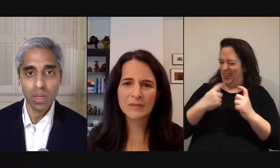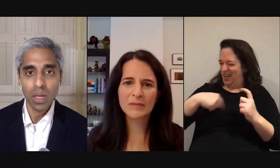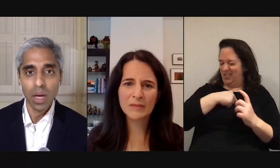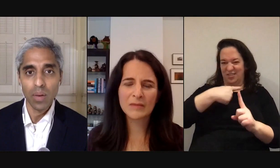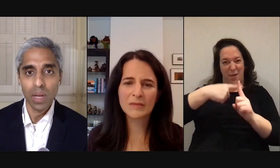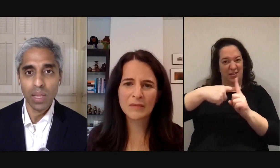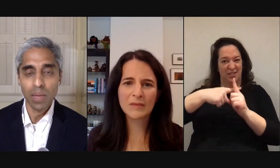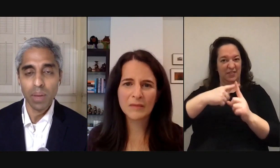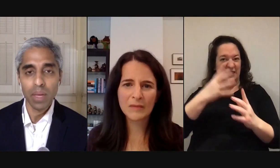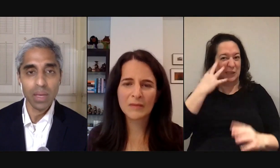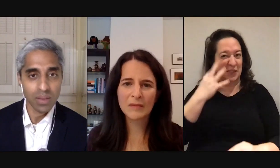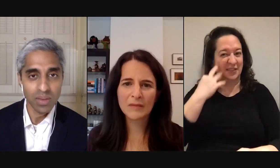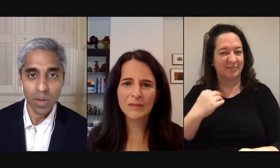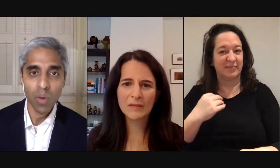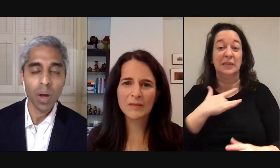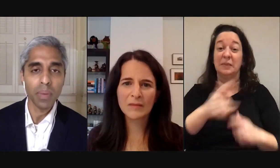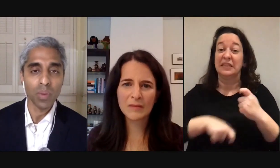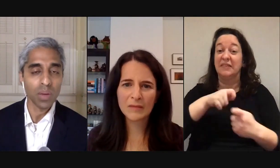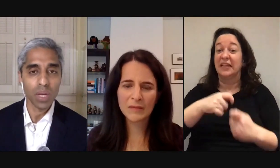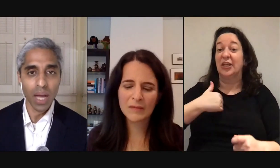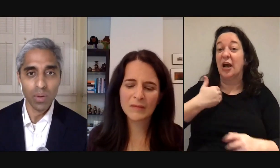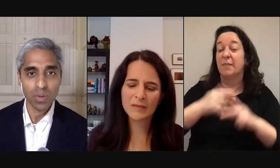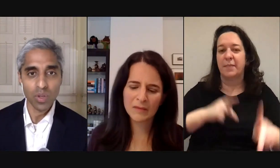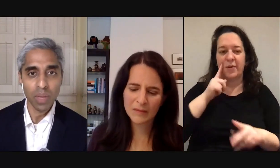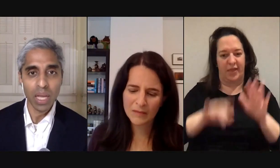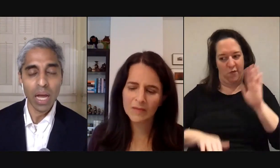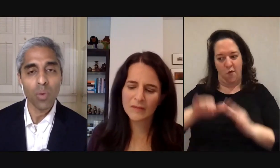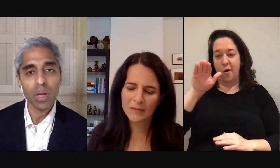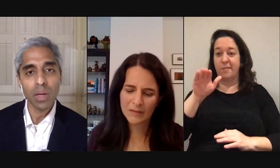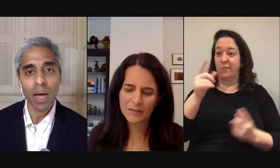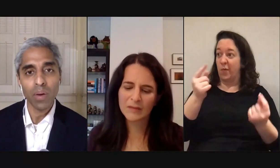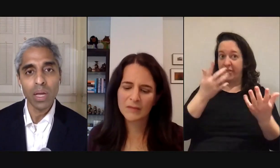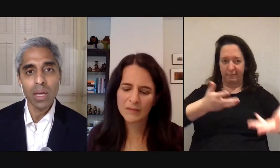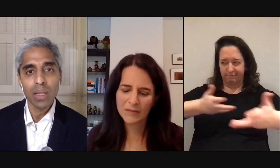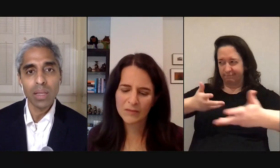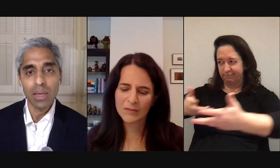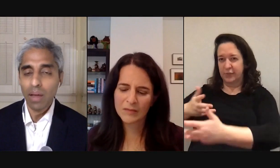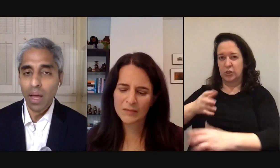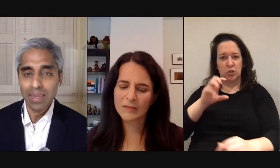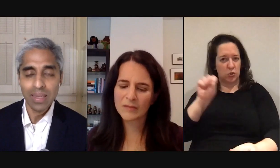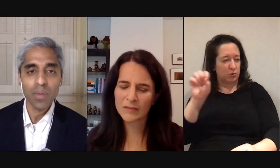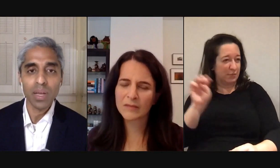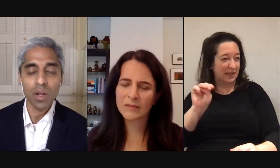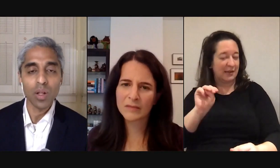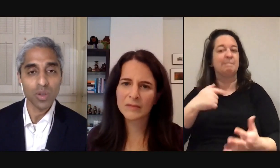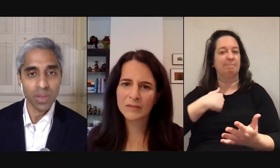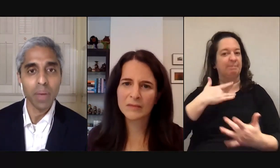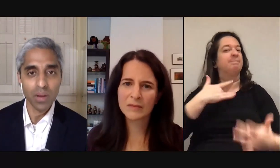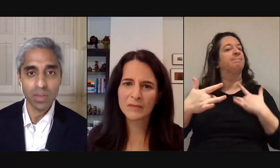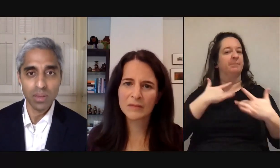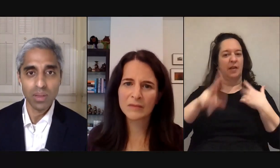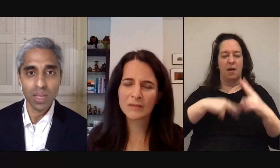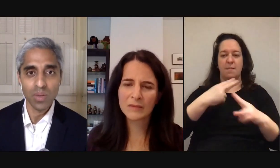people uh when i think about my kids as they grow up and what they will encounter in social media i worry about the accelerated culture